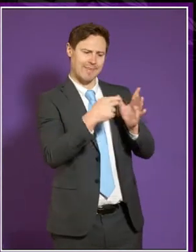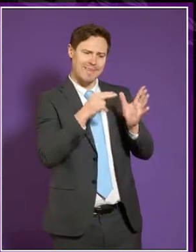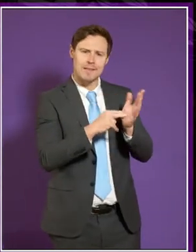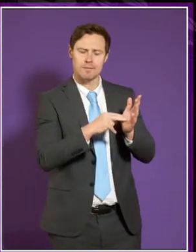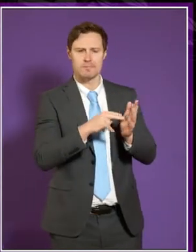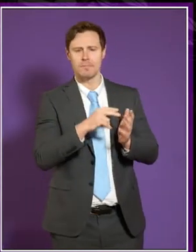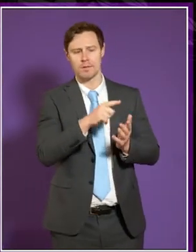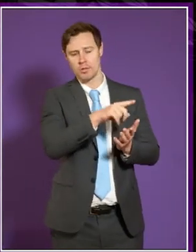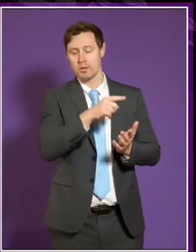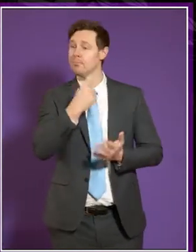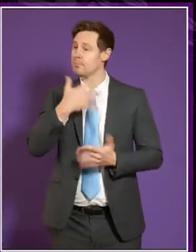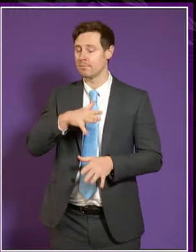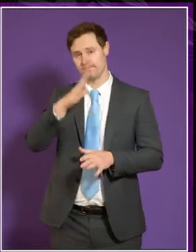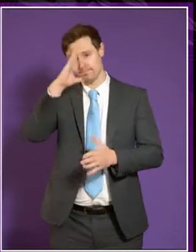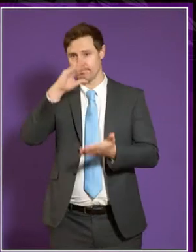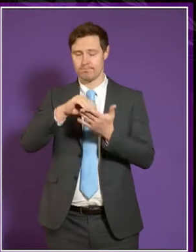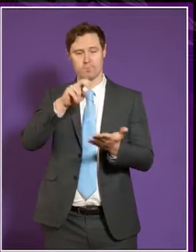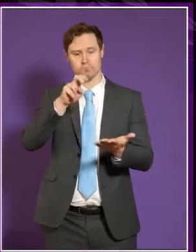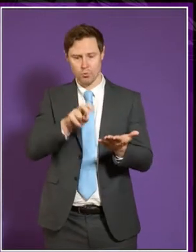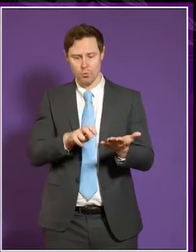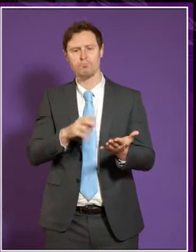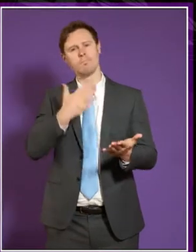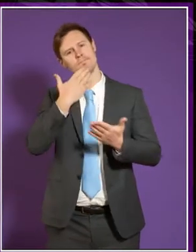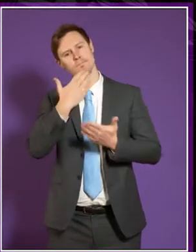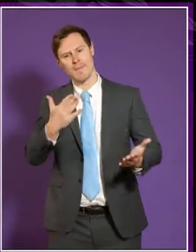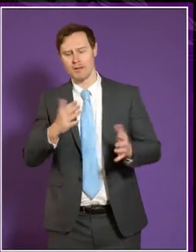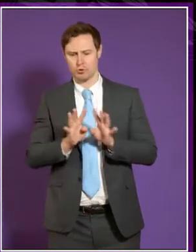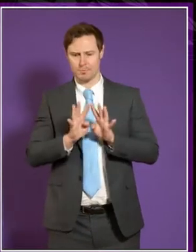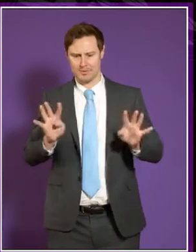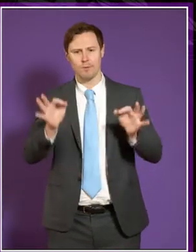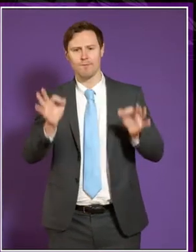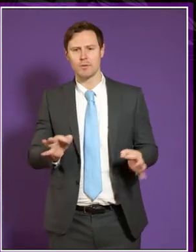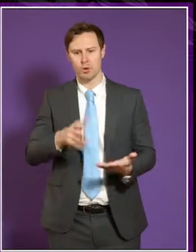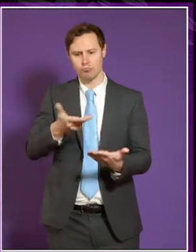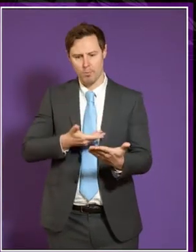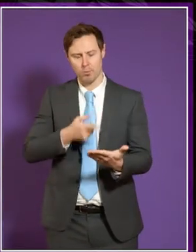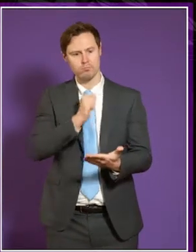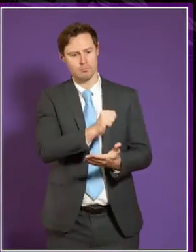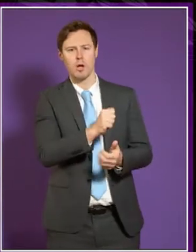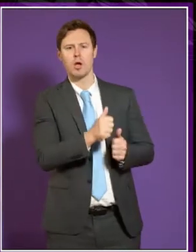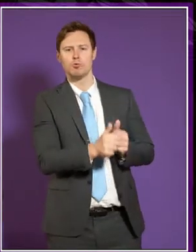report has asked that we record the thanks to the committee of the official report for this tribute.